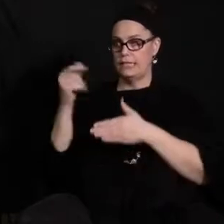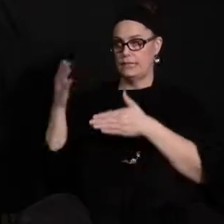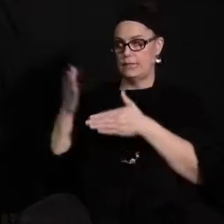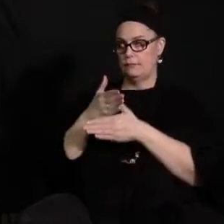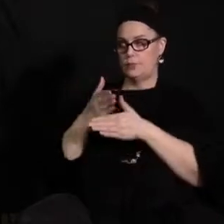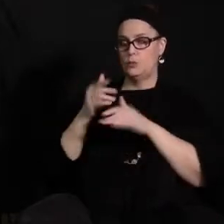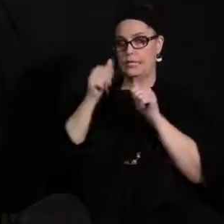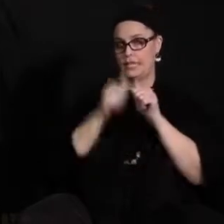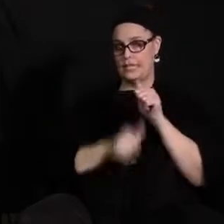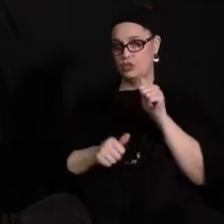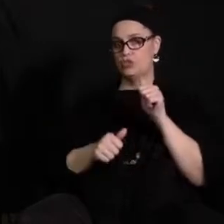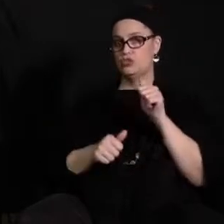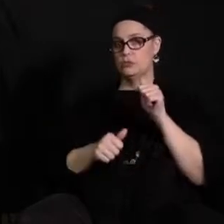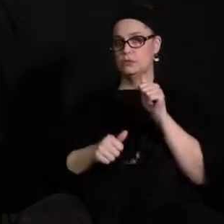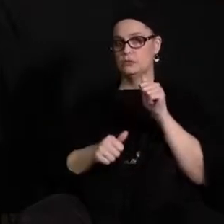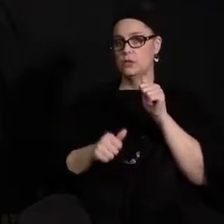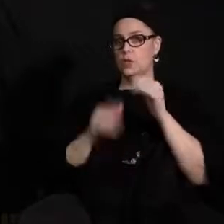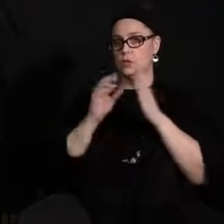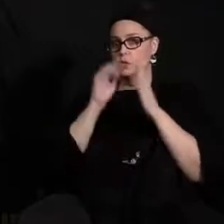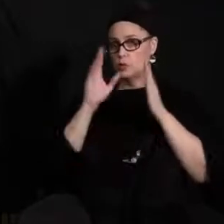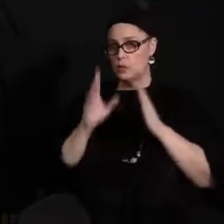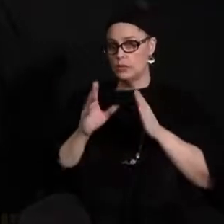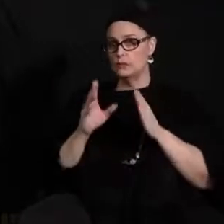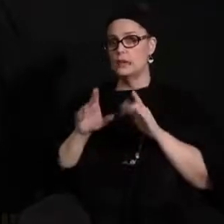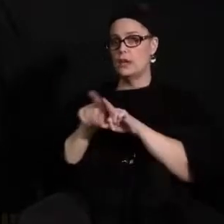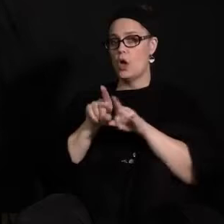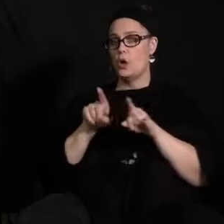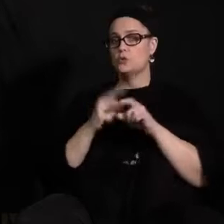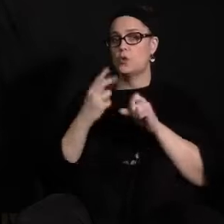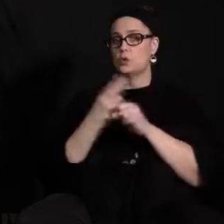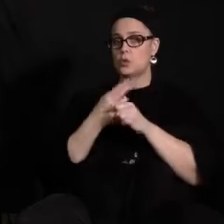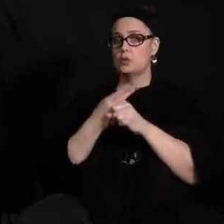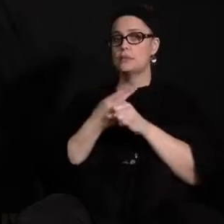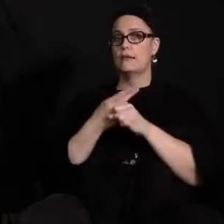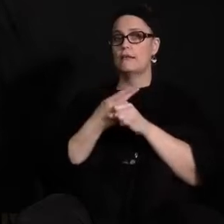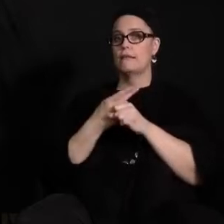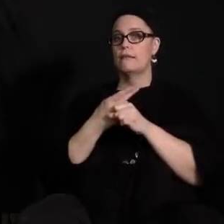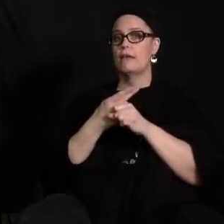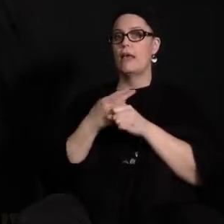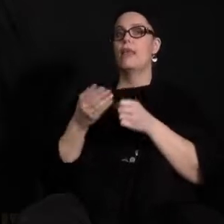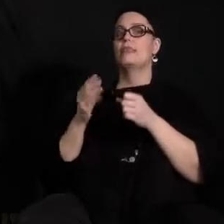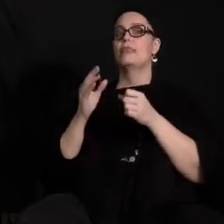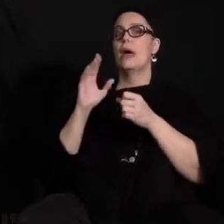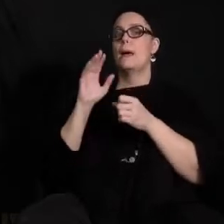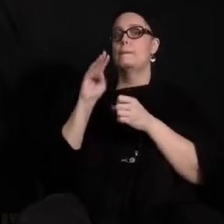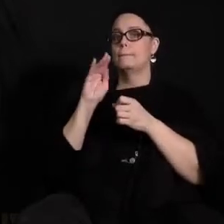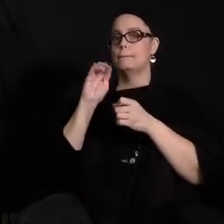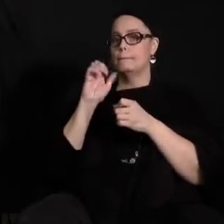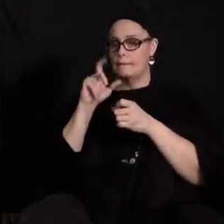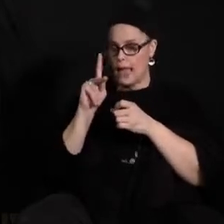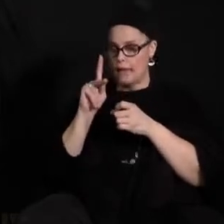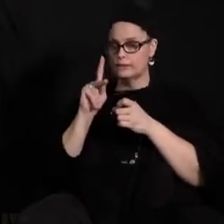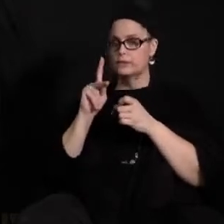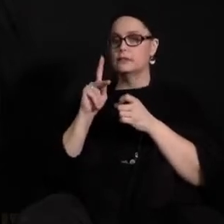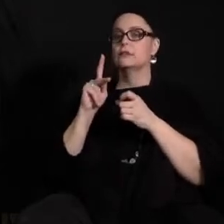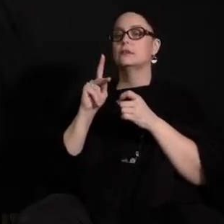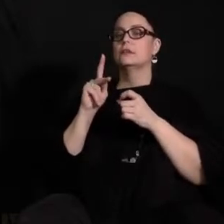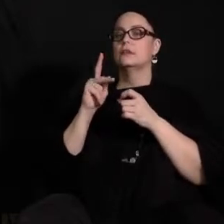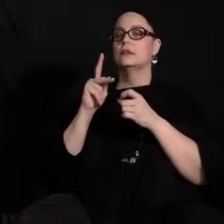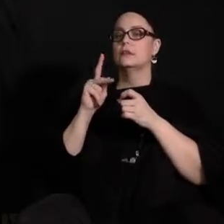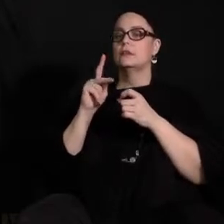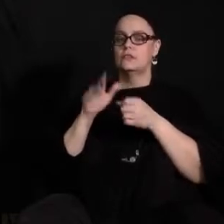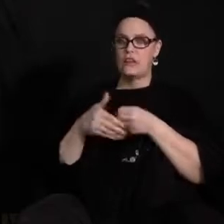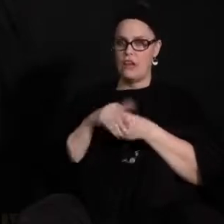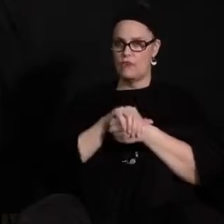their instrument with a mask on so and the instrument has the mask not the student um and then when when they're not